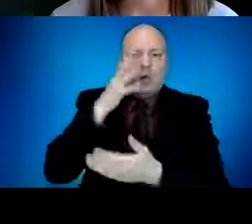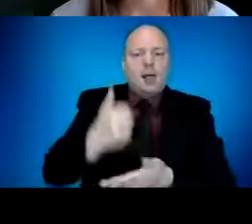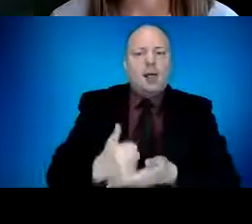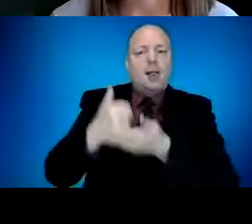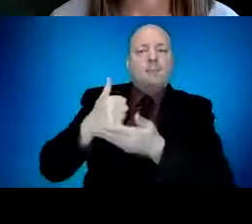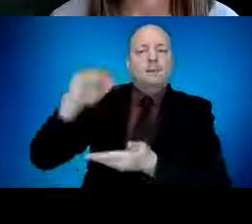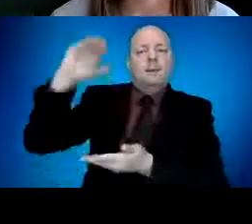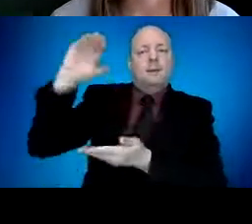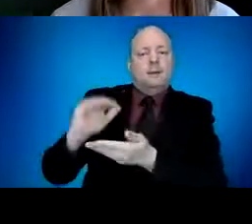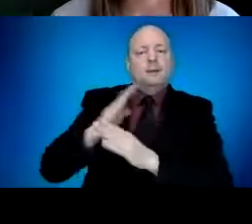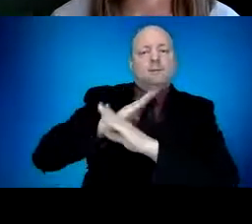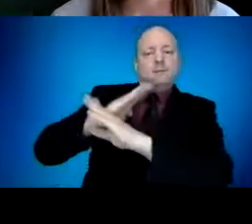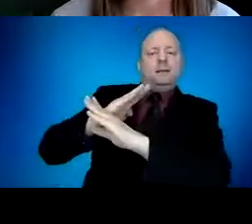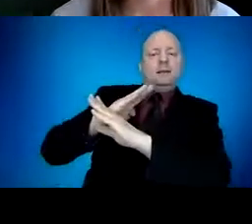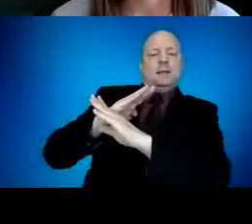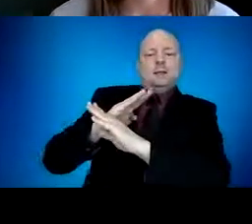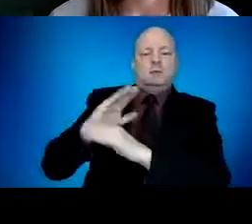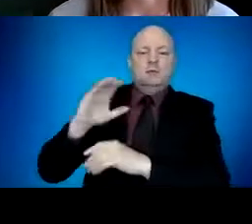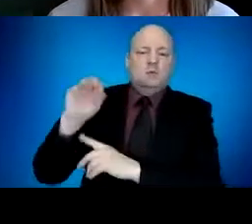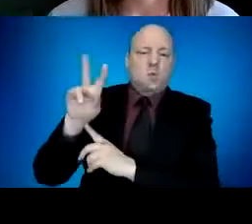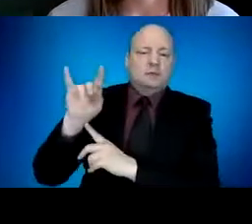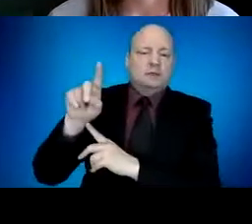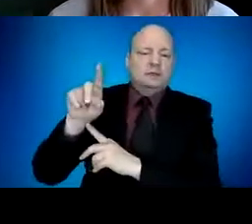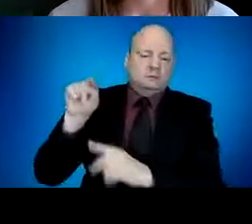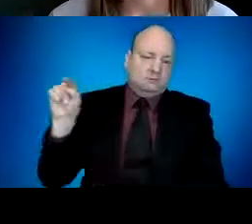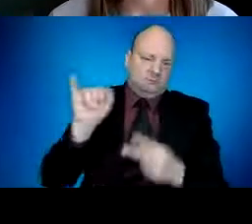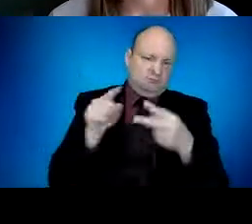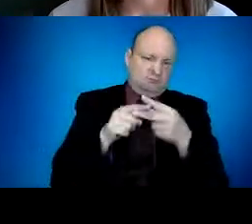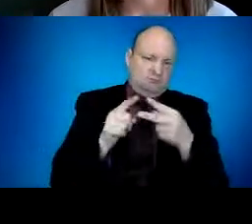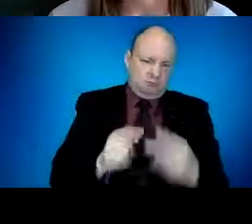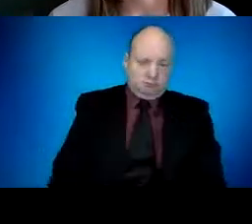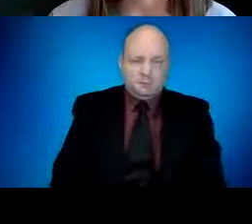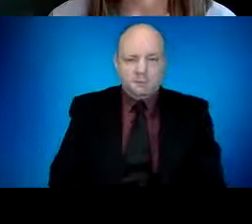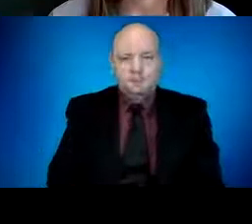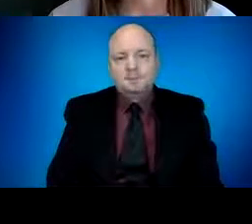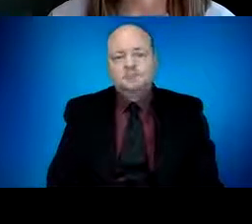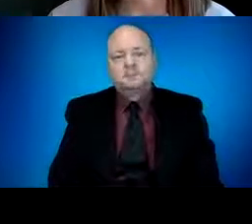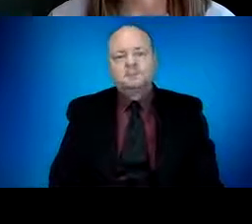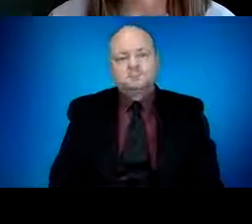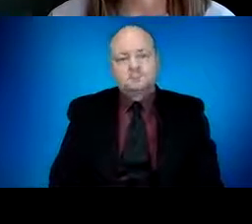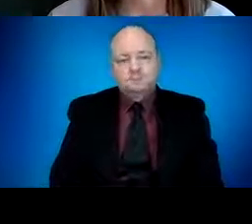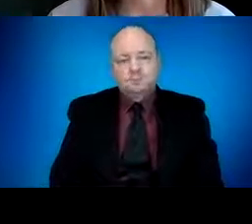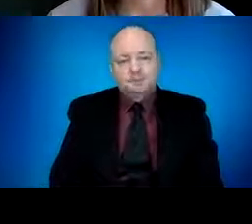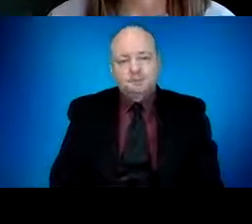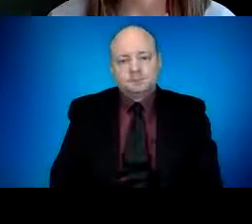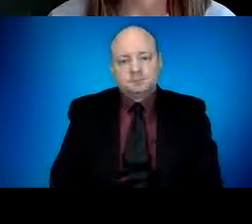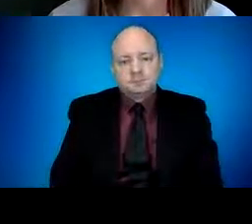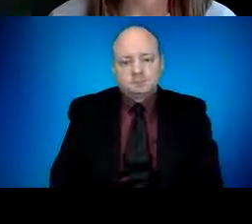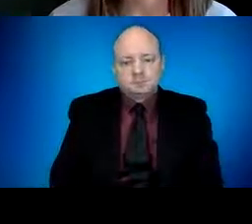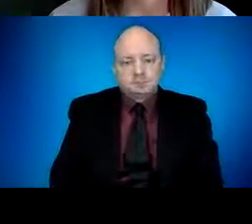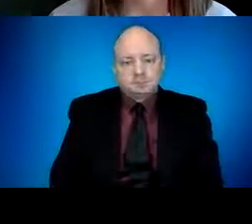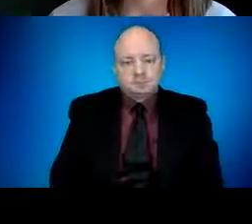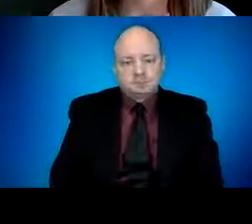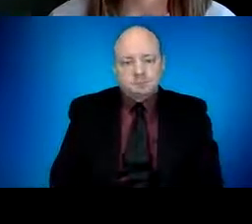the percentage of cumulative cases sequenced. Although that statistic is tempered somewhat by our middle of the pack standing and testing among states,